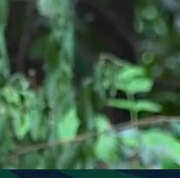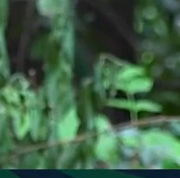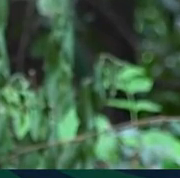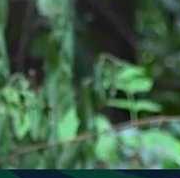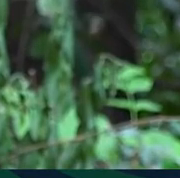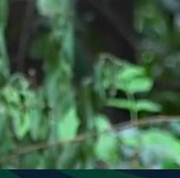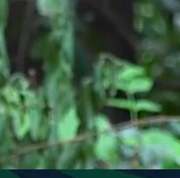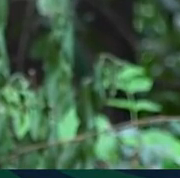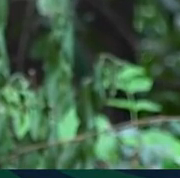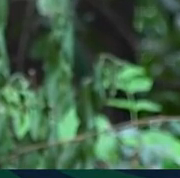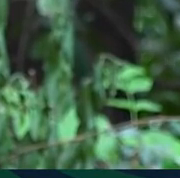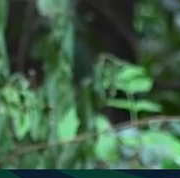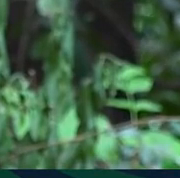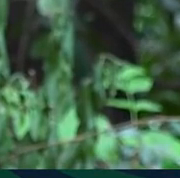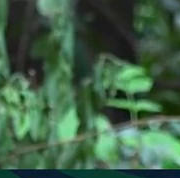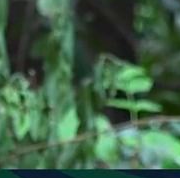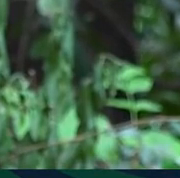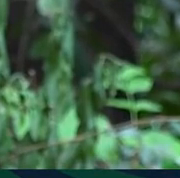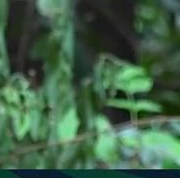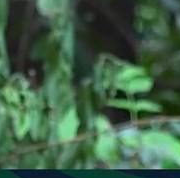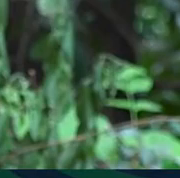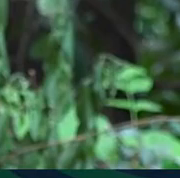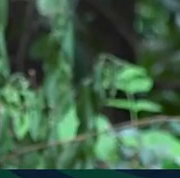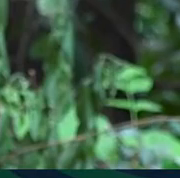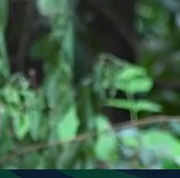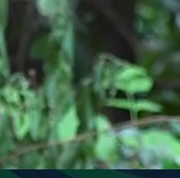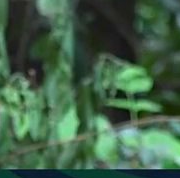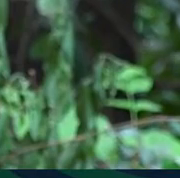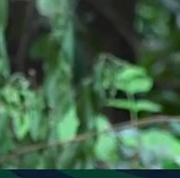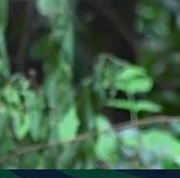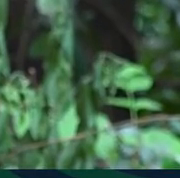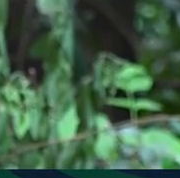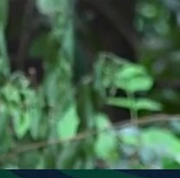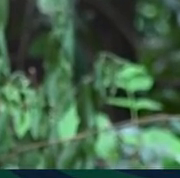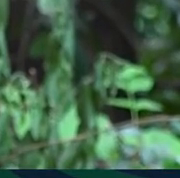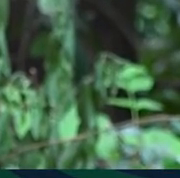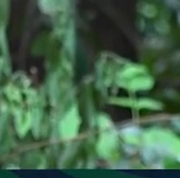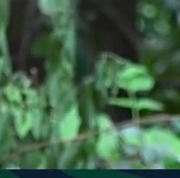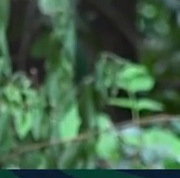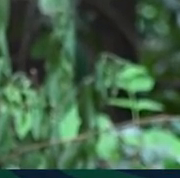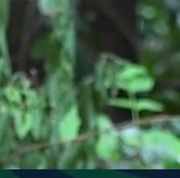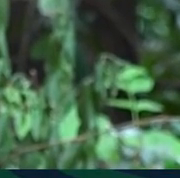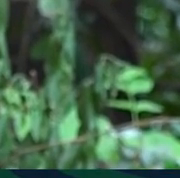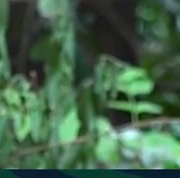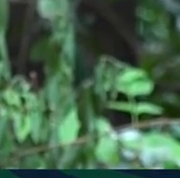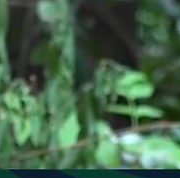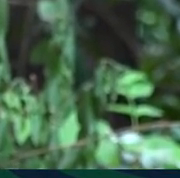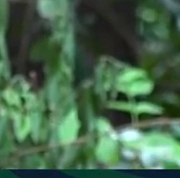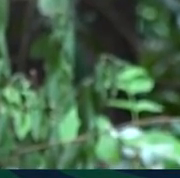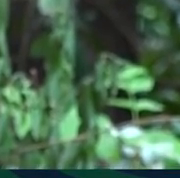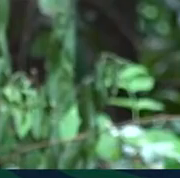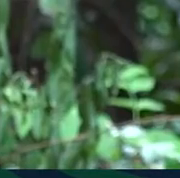give the public an offering that they can use in this day and age that makes sense in this context.